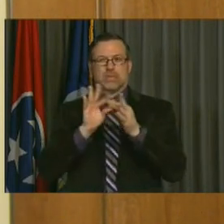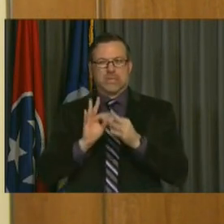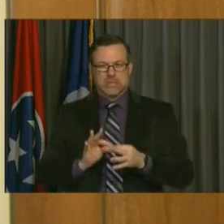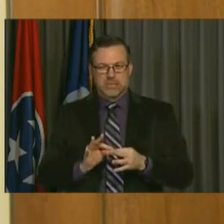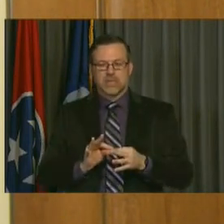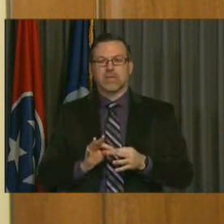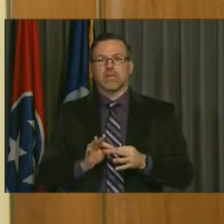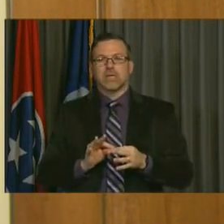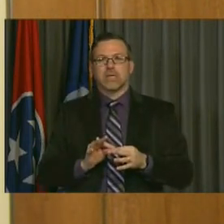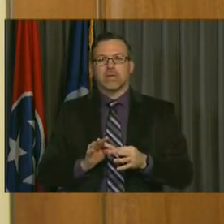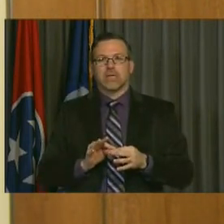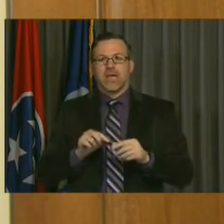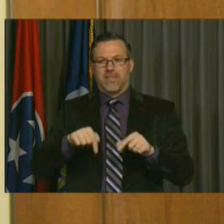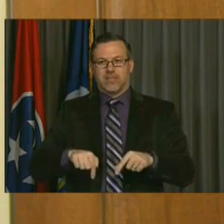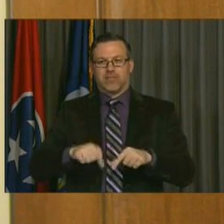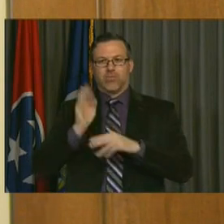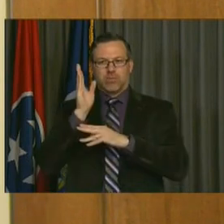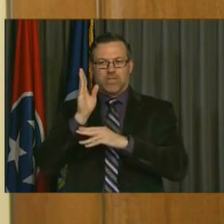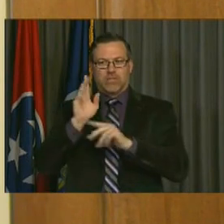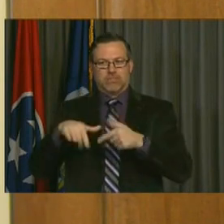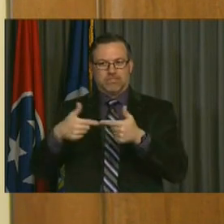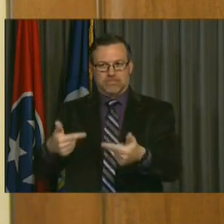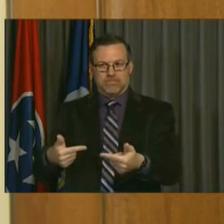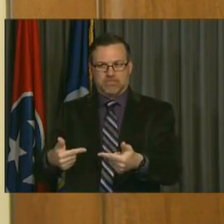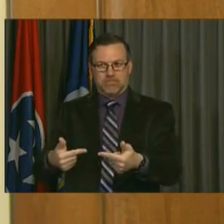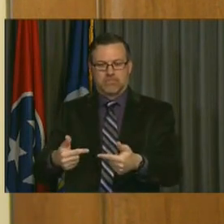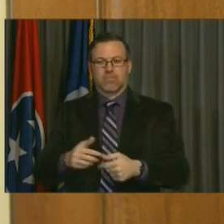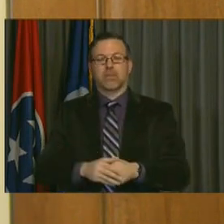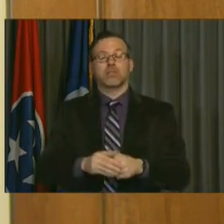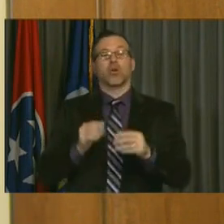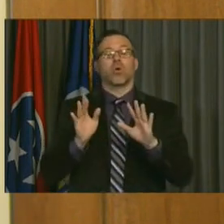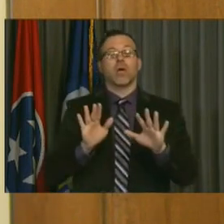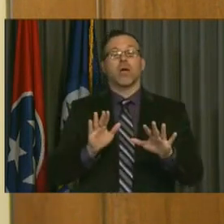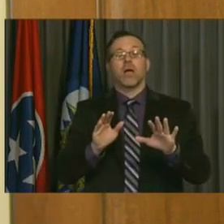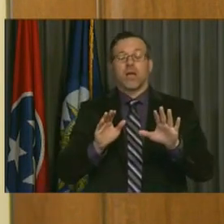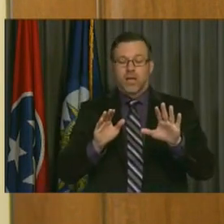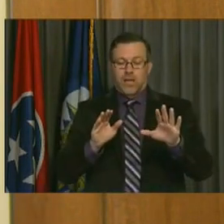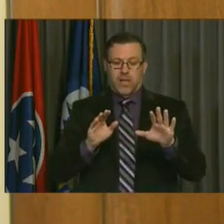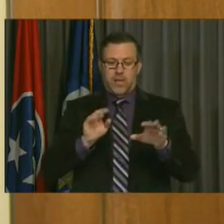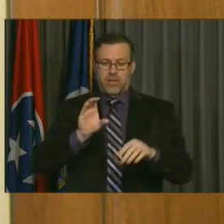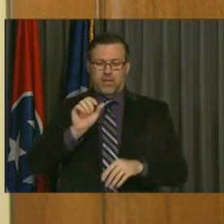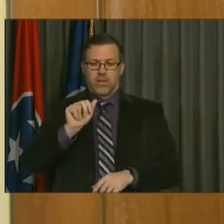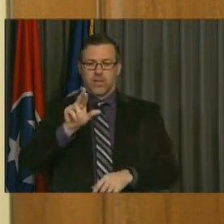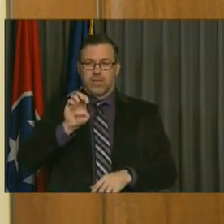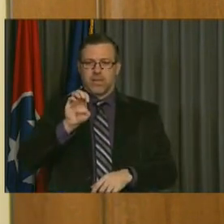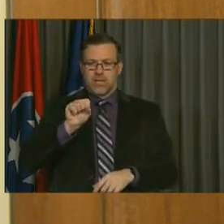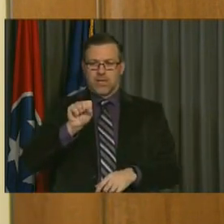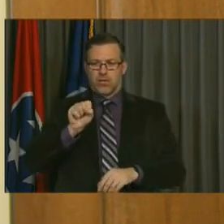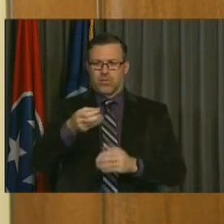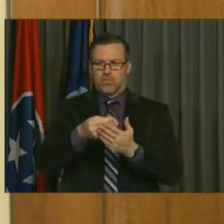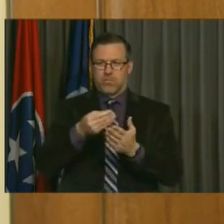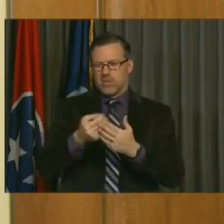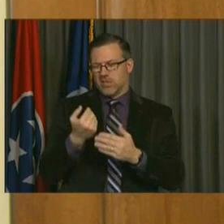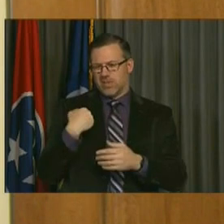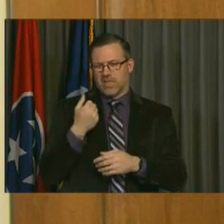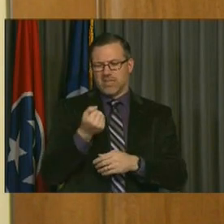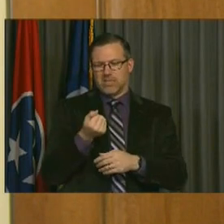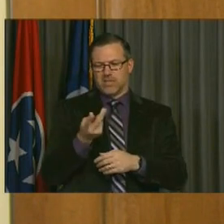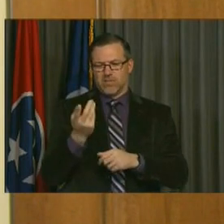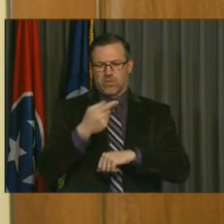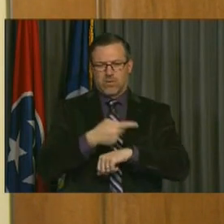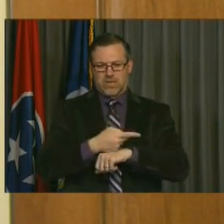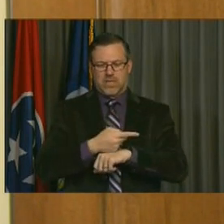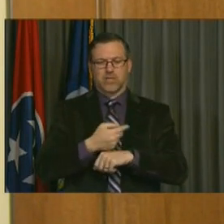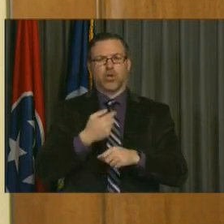over to the Council and its processes. So with respect to the CARES Fund, just in the last few days, we received about $121